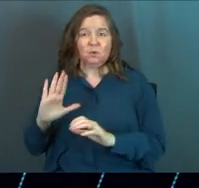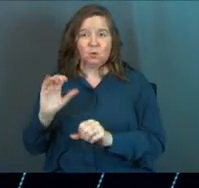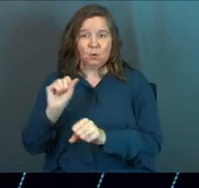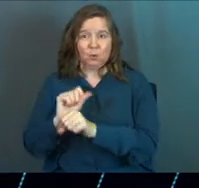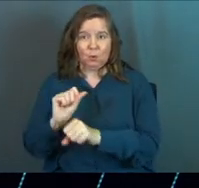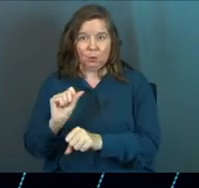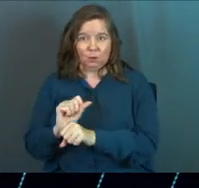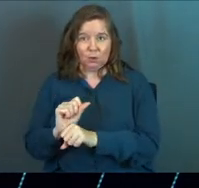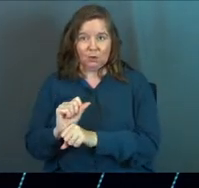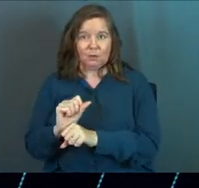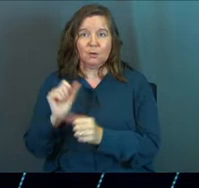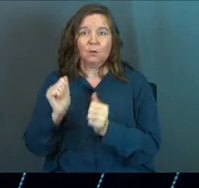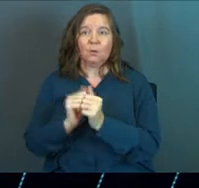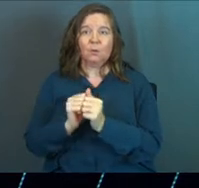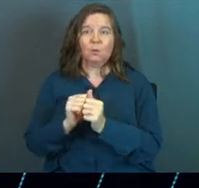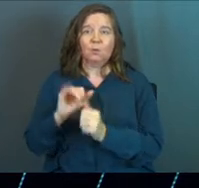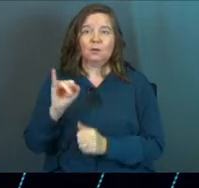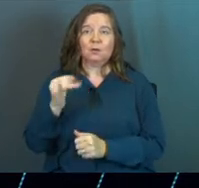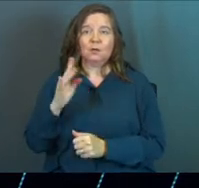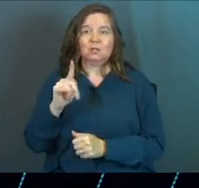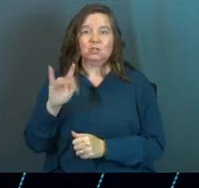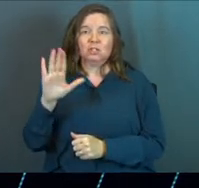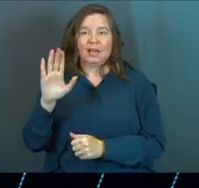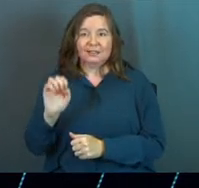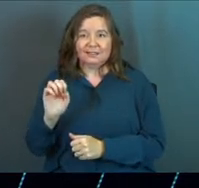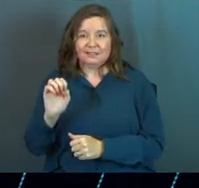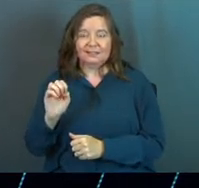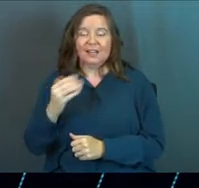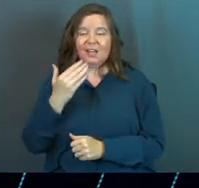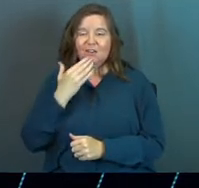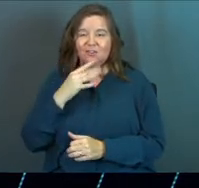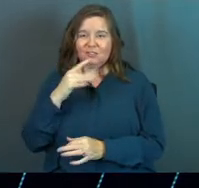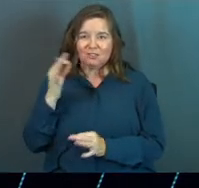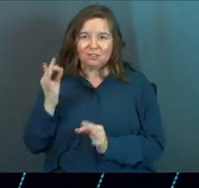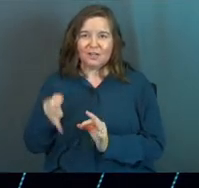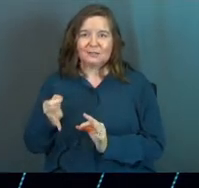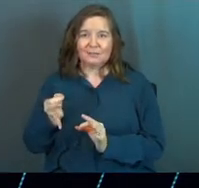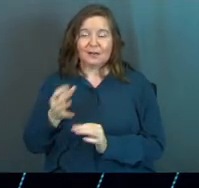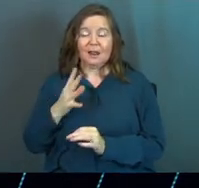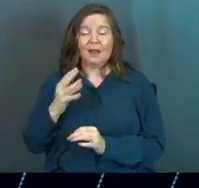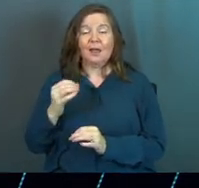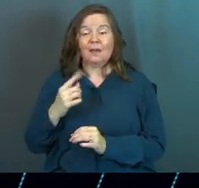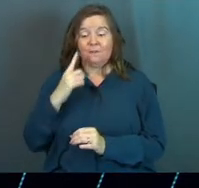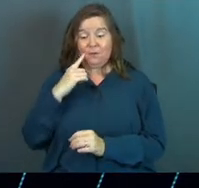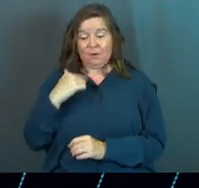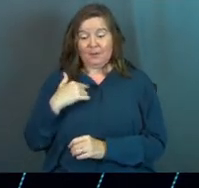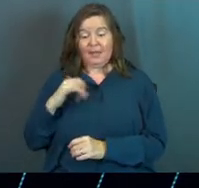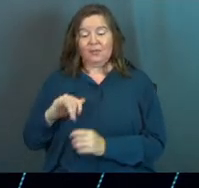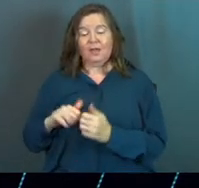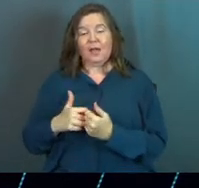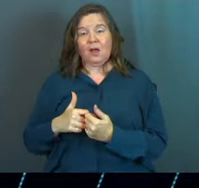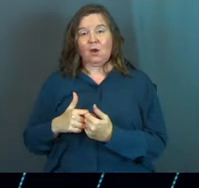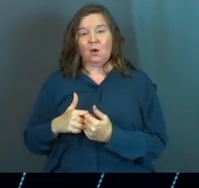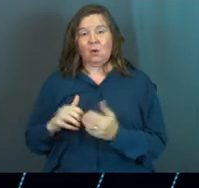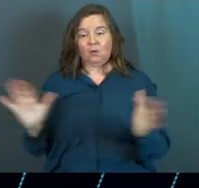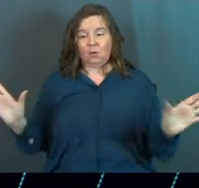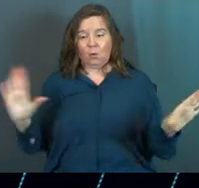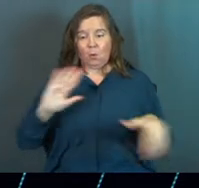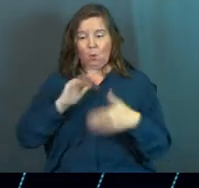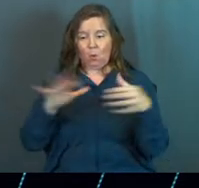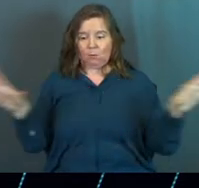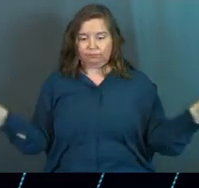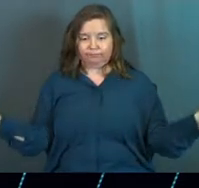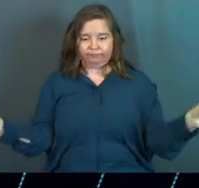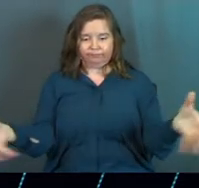your work with justice and good judgment. And to me, that's how you put the whole